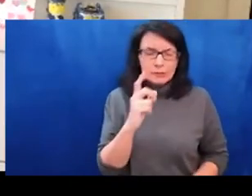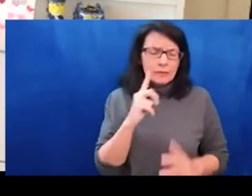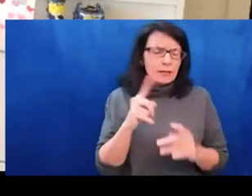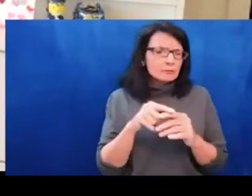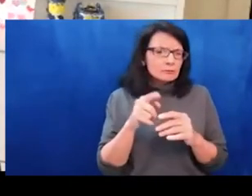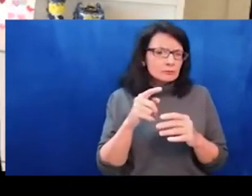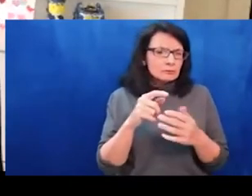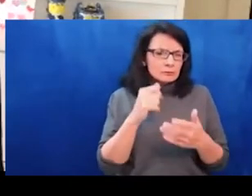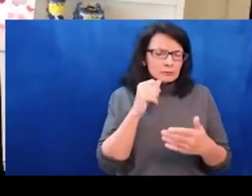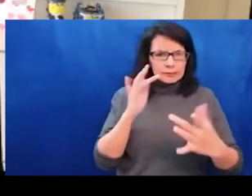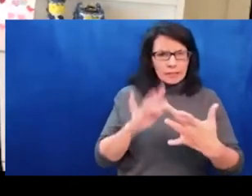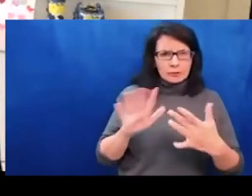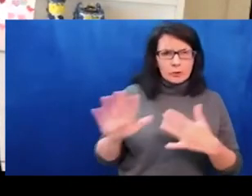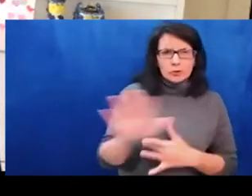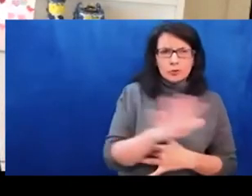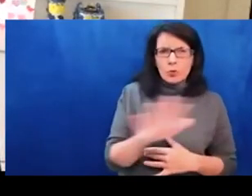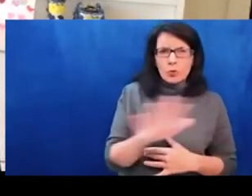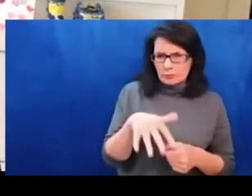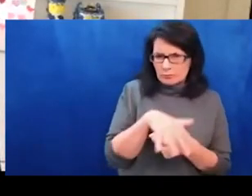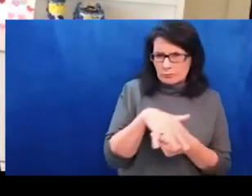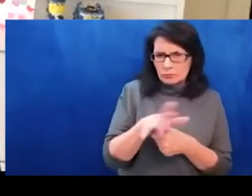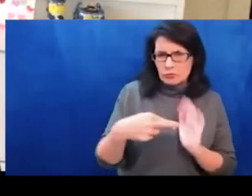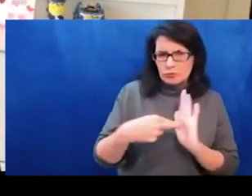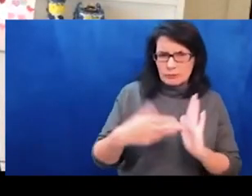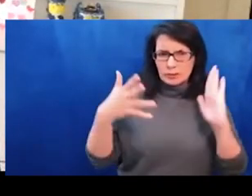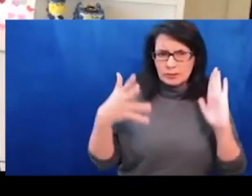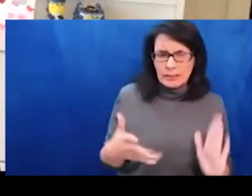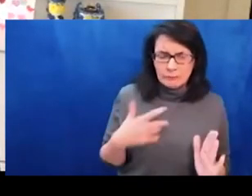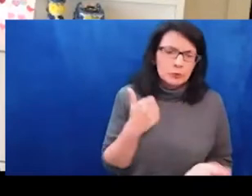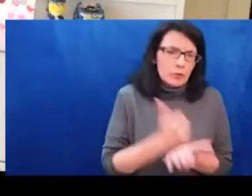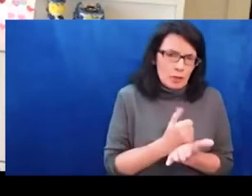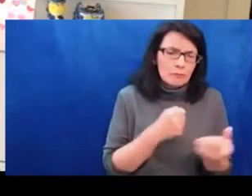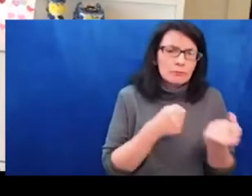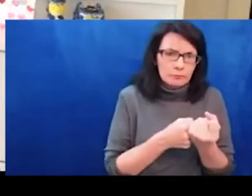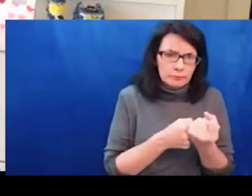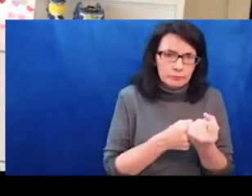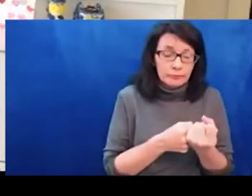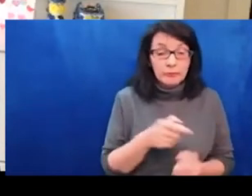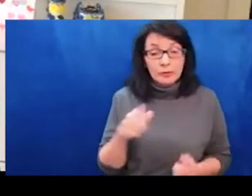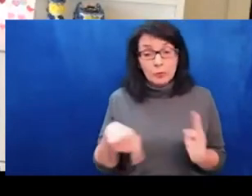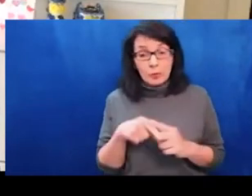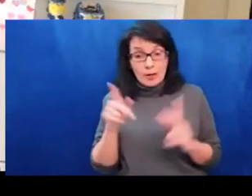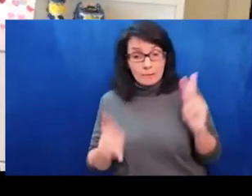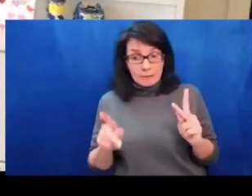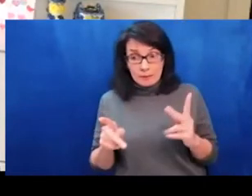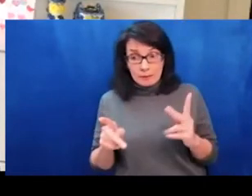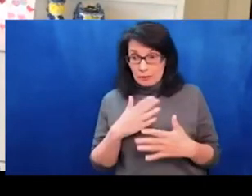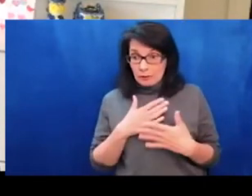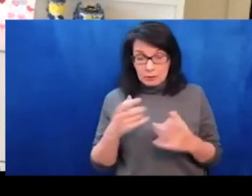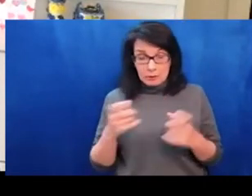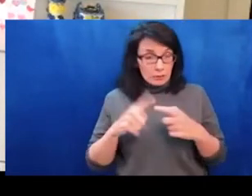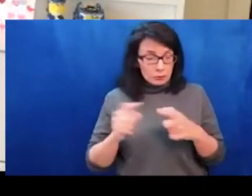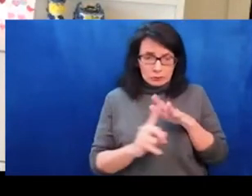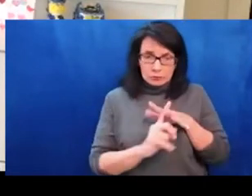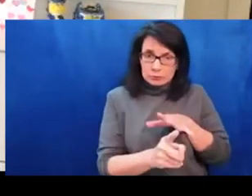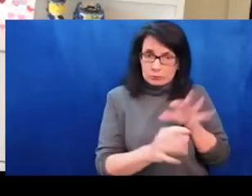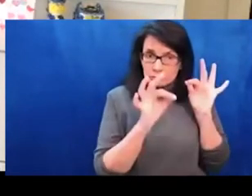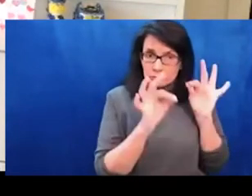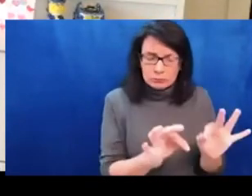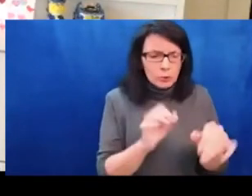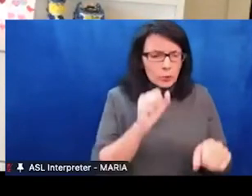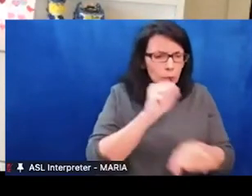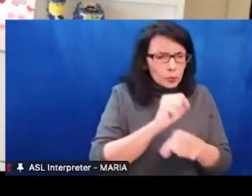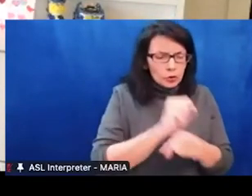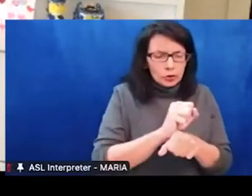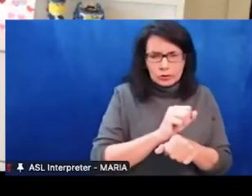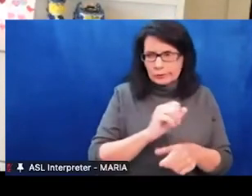provide. Relatives and friends who are based in the United States can apply for humanitarian parole on behalf of Ukrainian citizens trying to get into the U